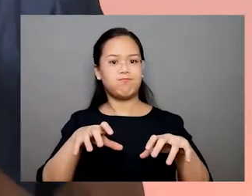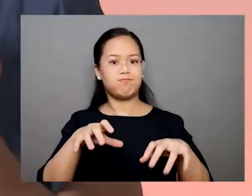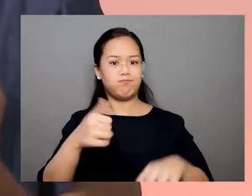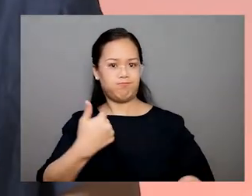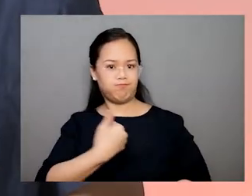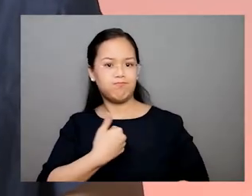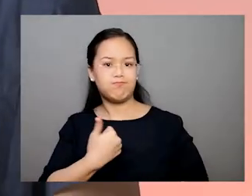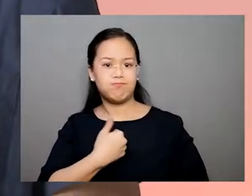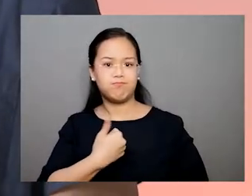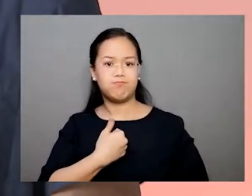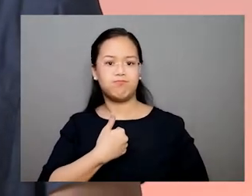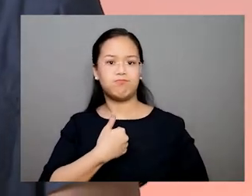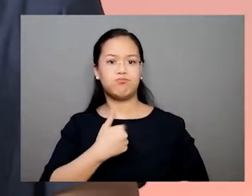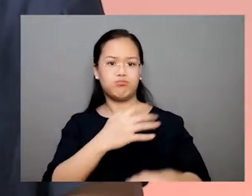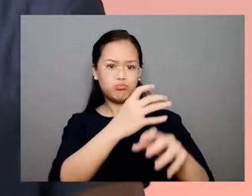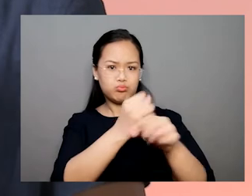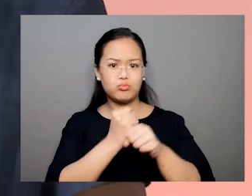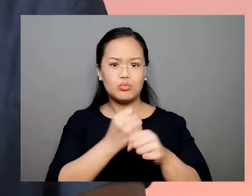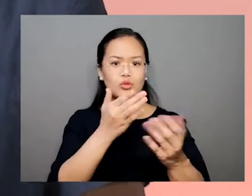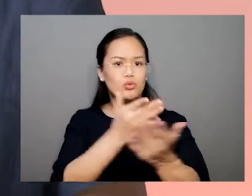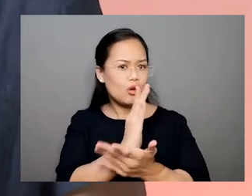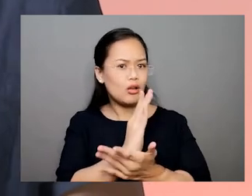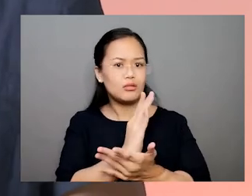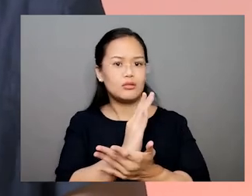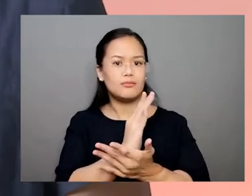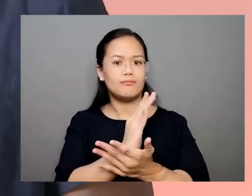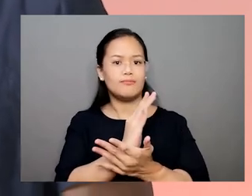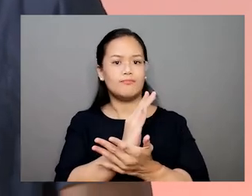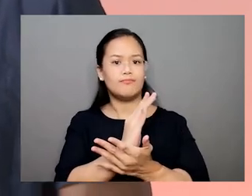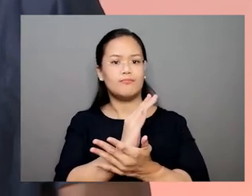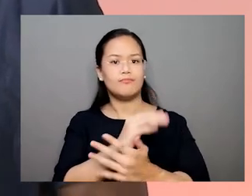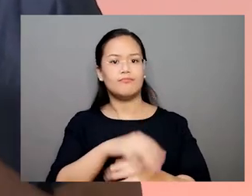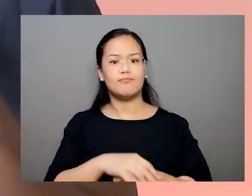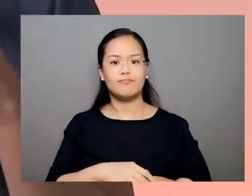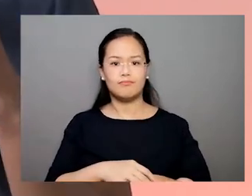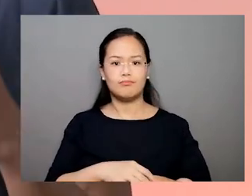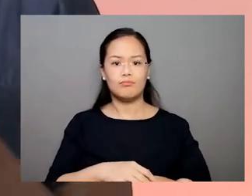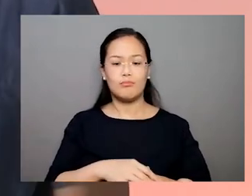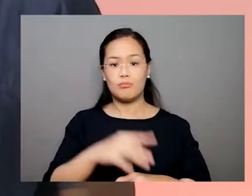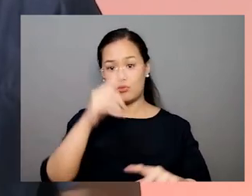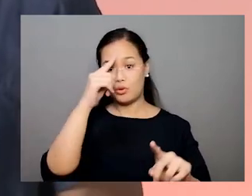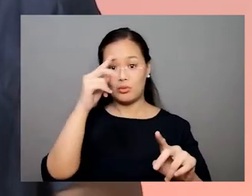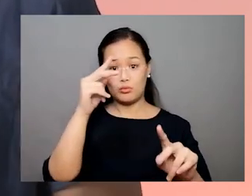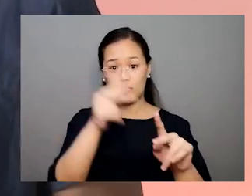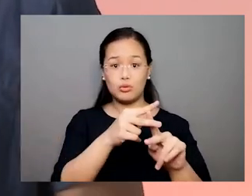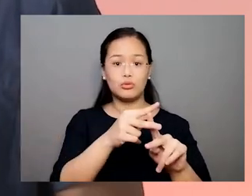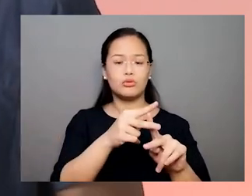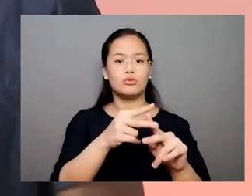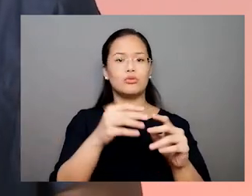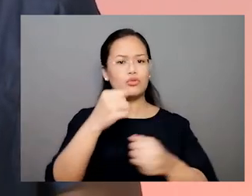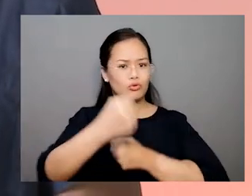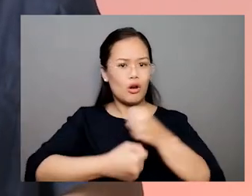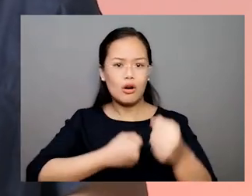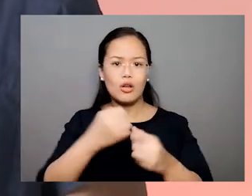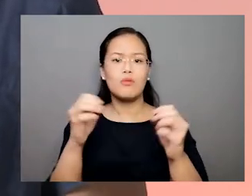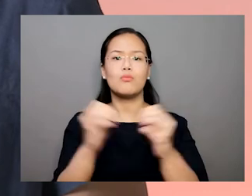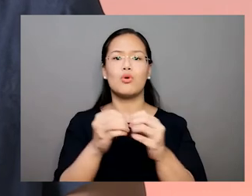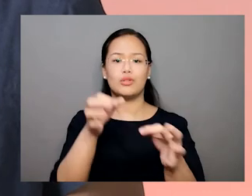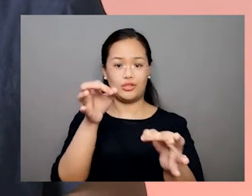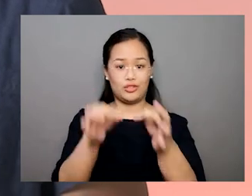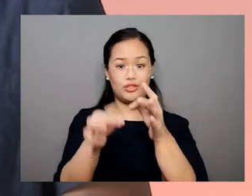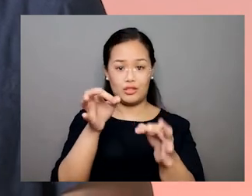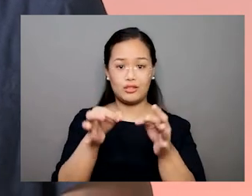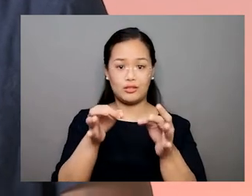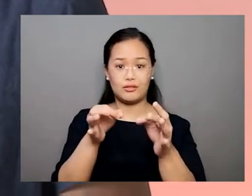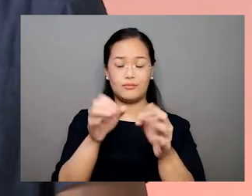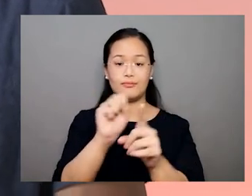active seekers of justice and claimants of rights, hopeful frontliners in the struggle for